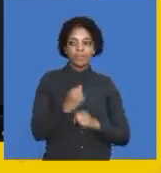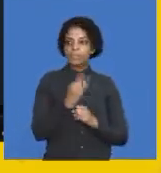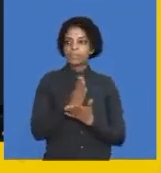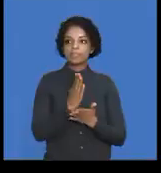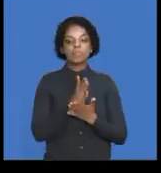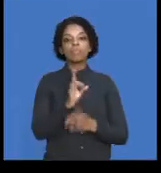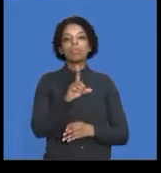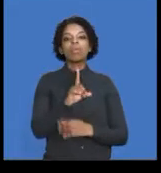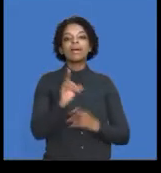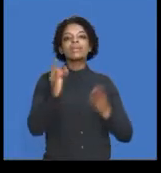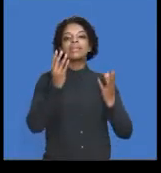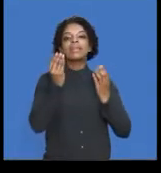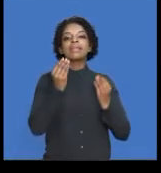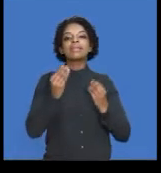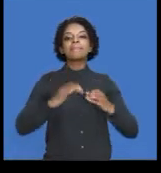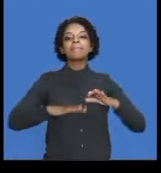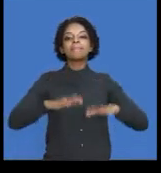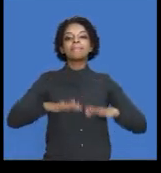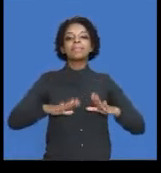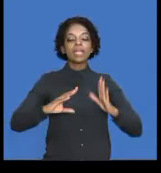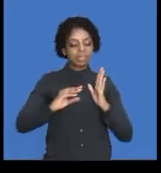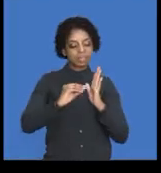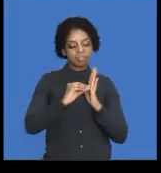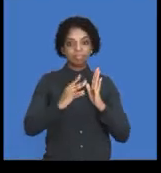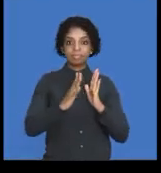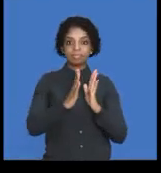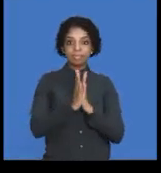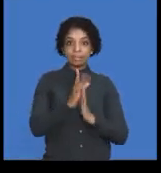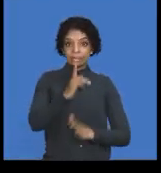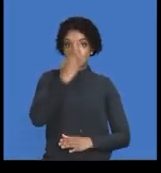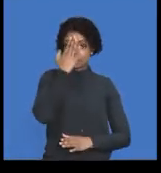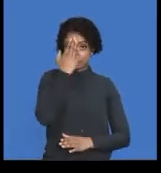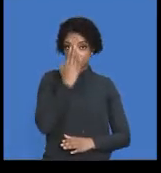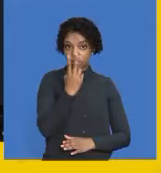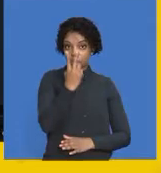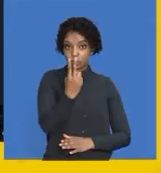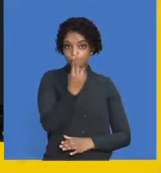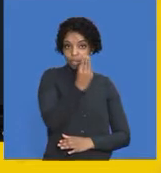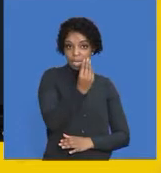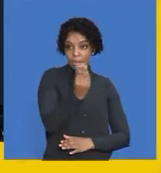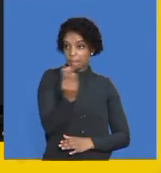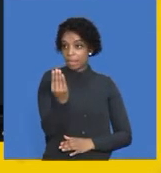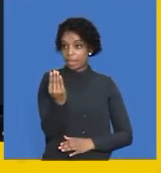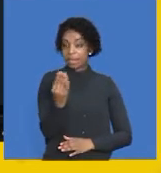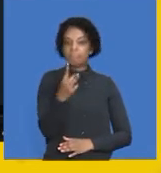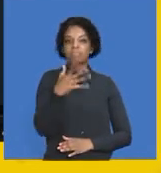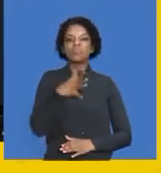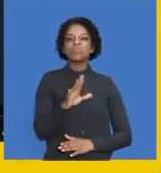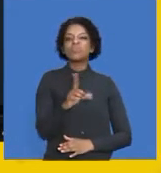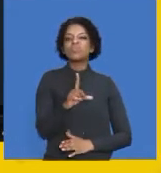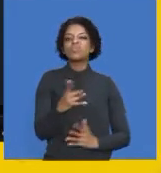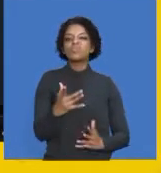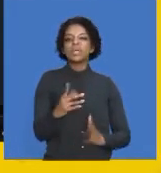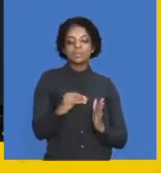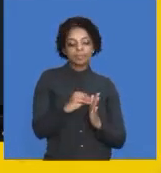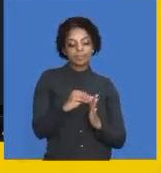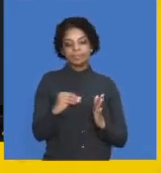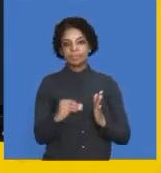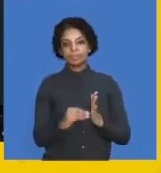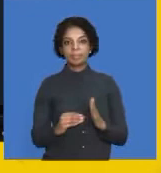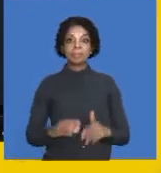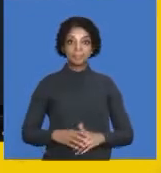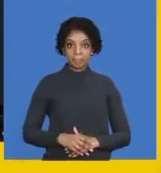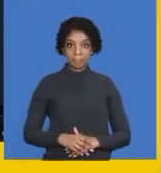write in those balances so you know that those are the two figures that you want to reconcile, bring together. Got it?